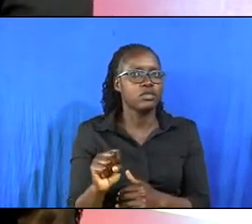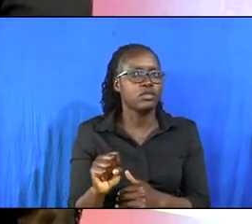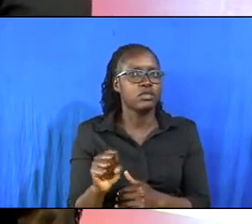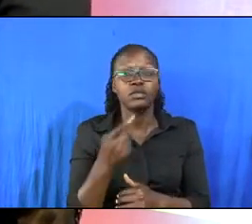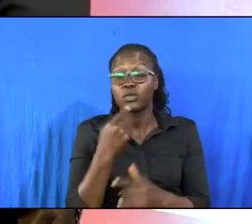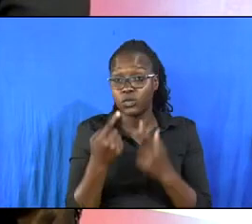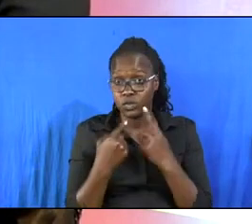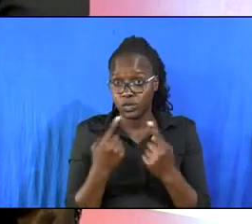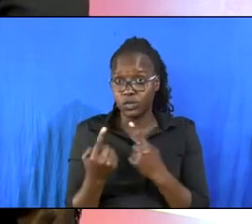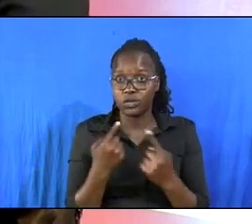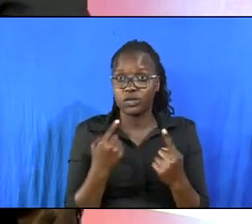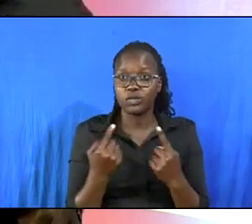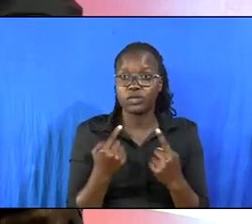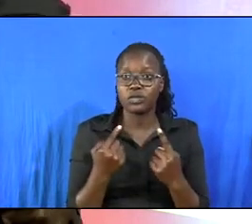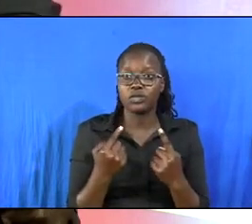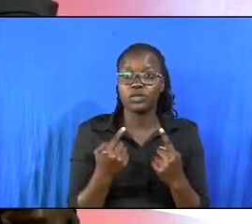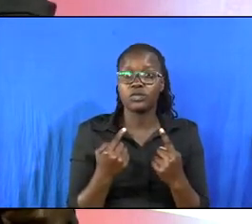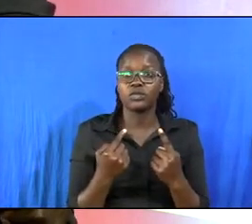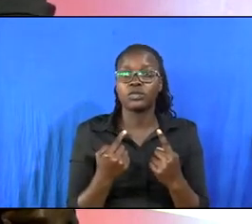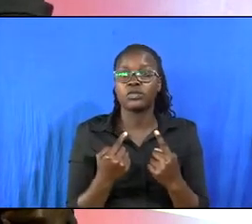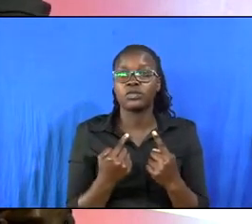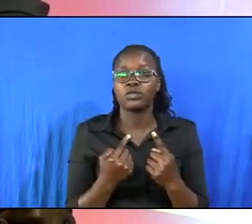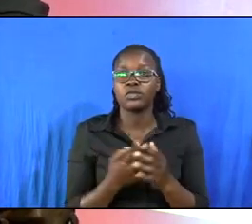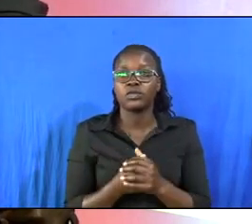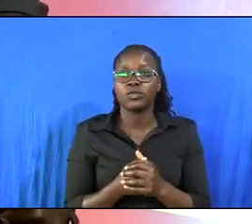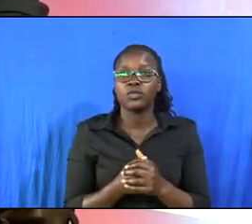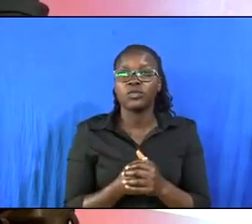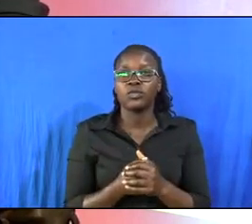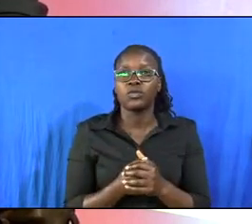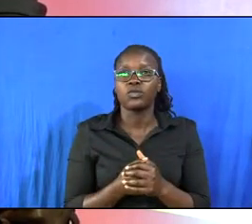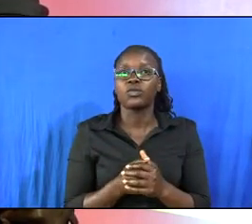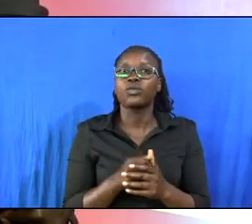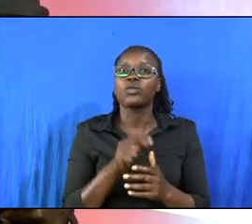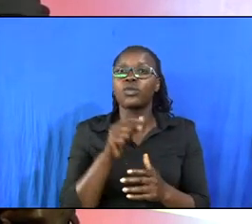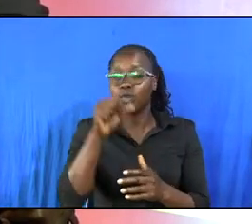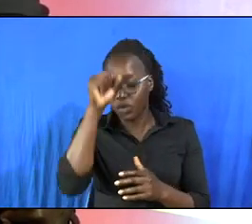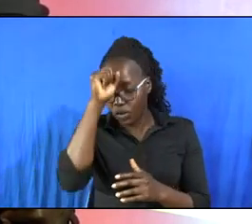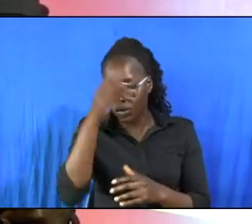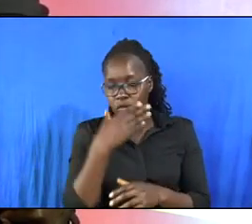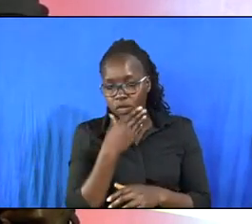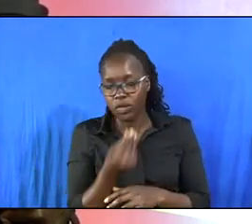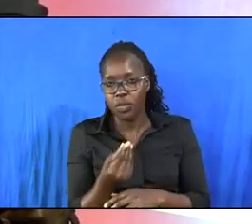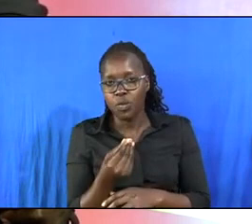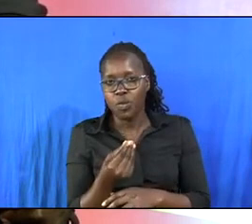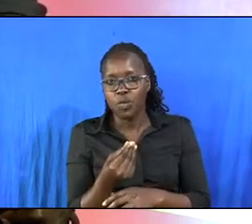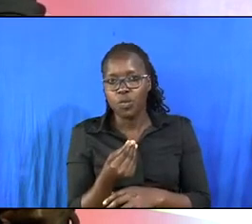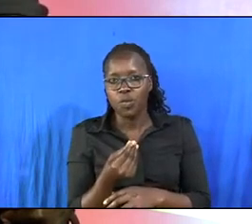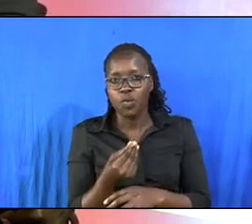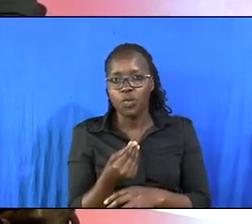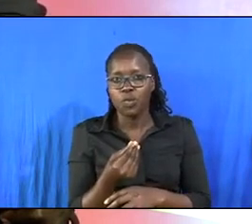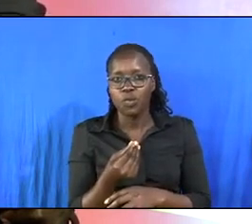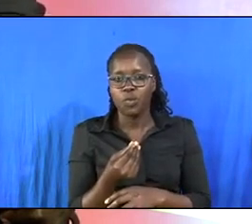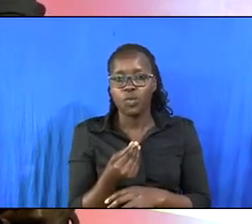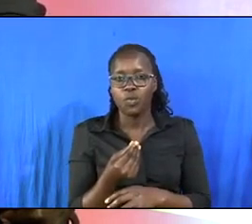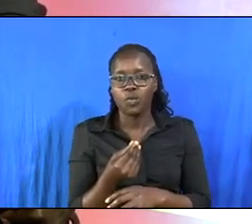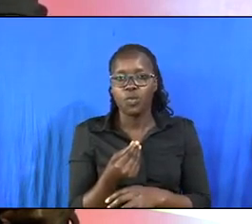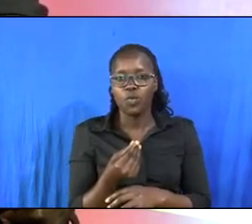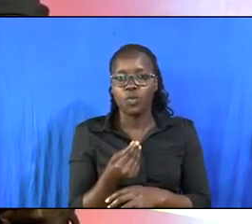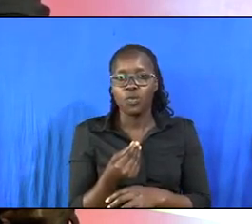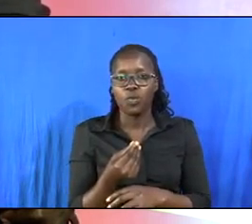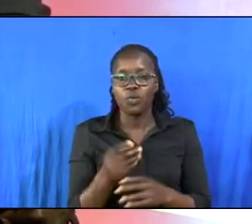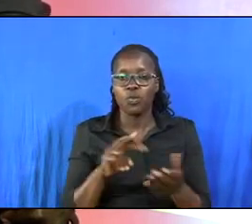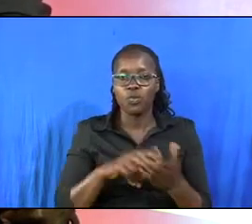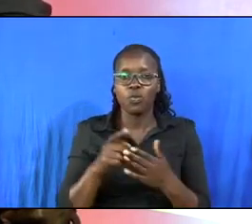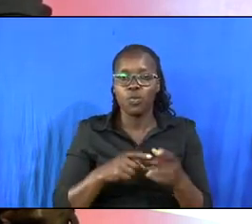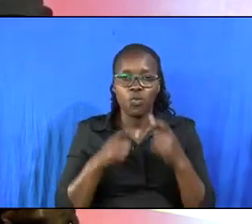we are told james chapter 2 verse 20 you foolish man which means a hidden